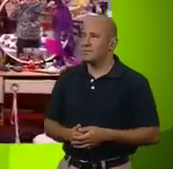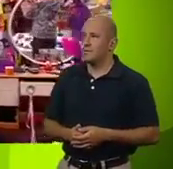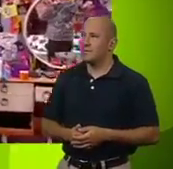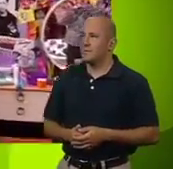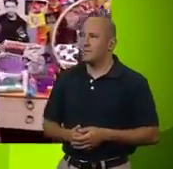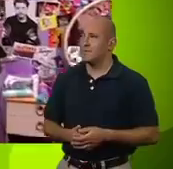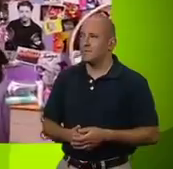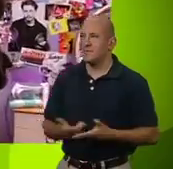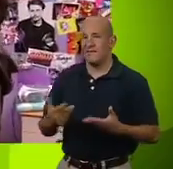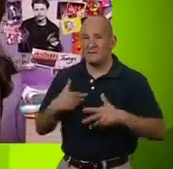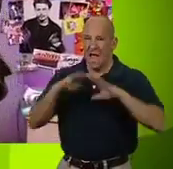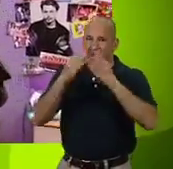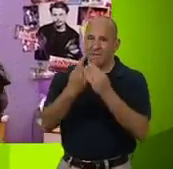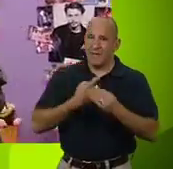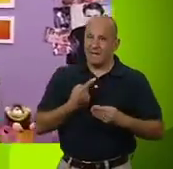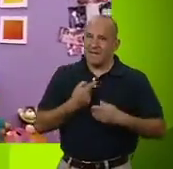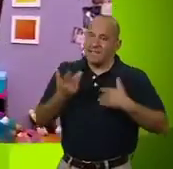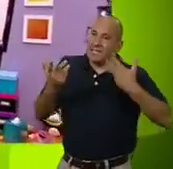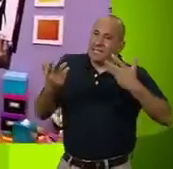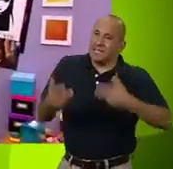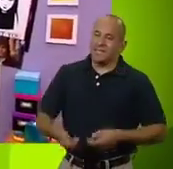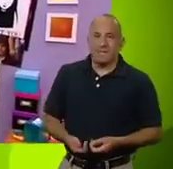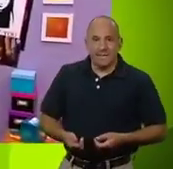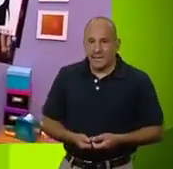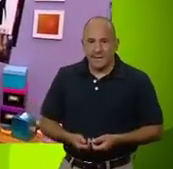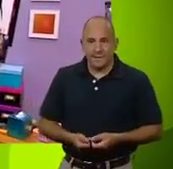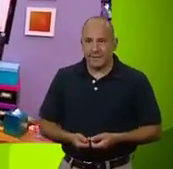I have to do everything myself. I've been...